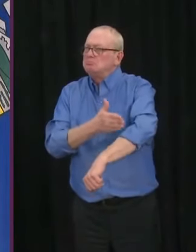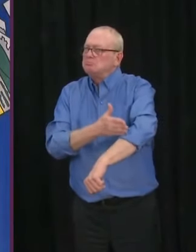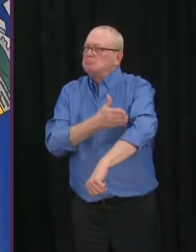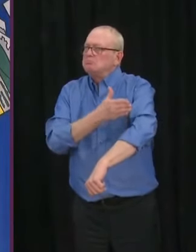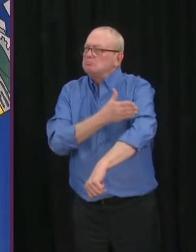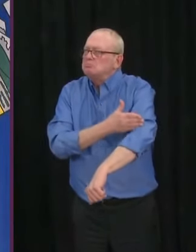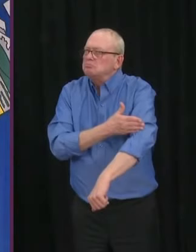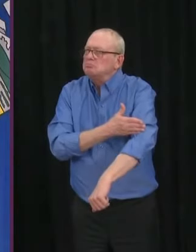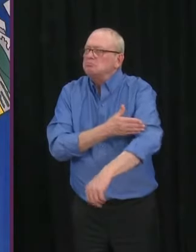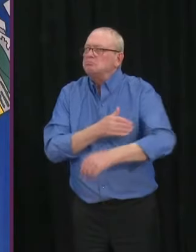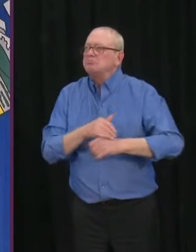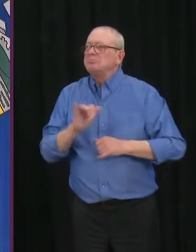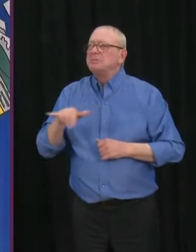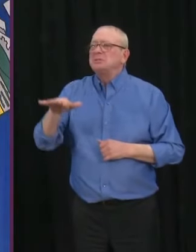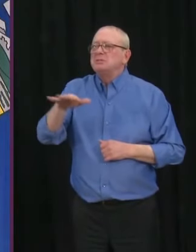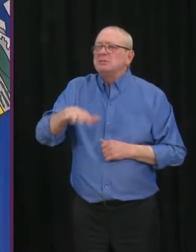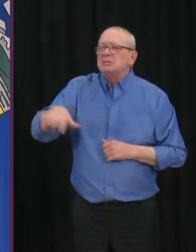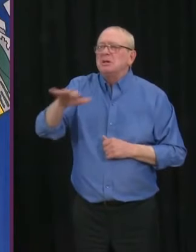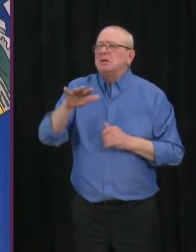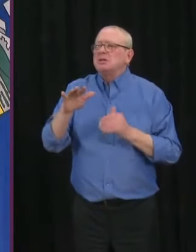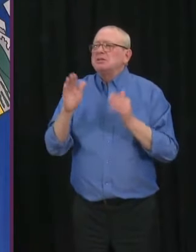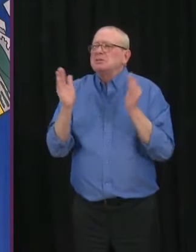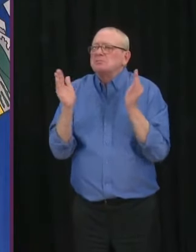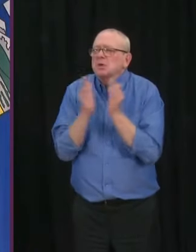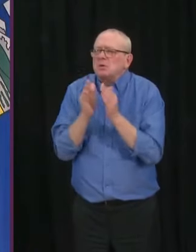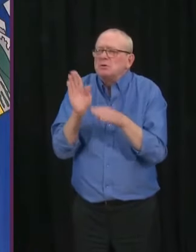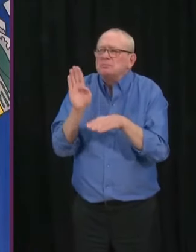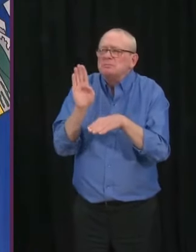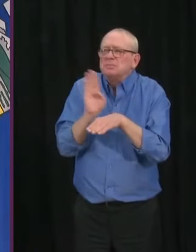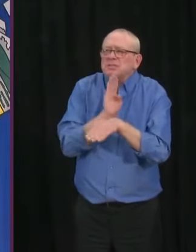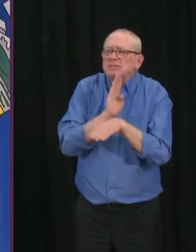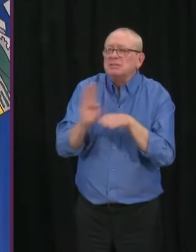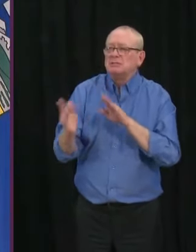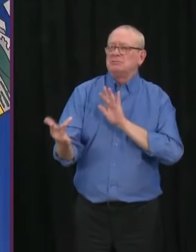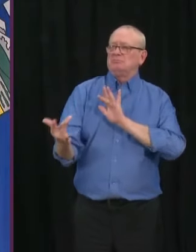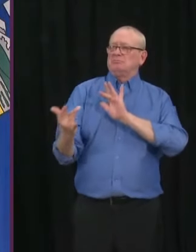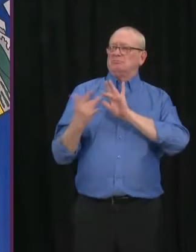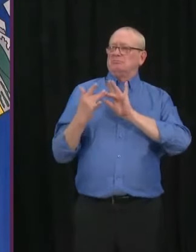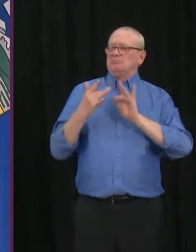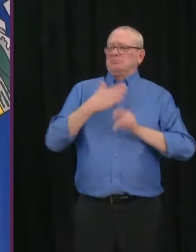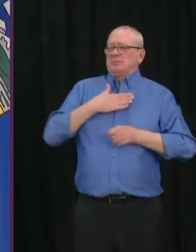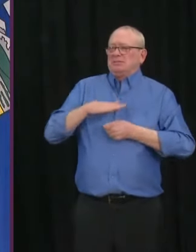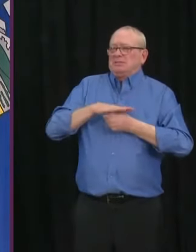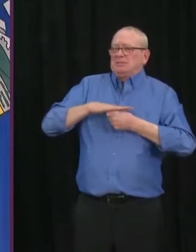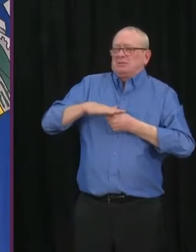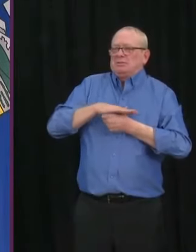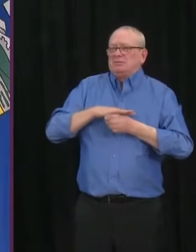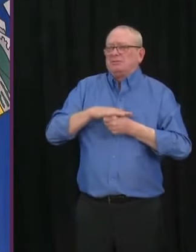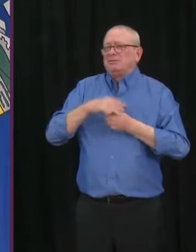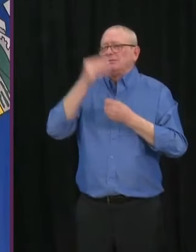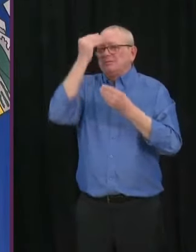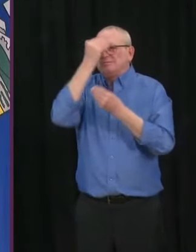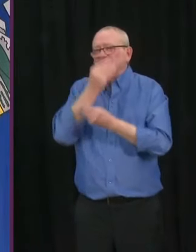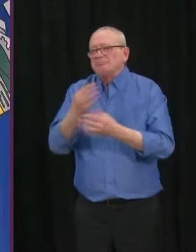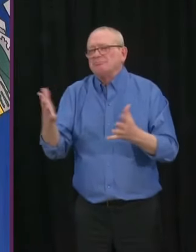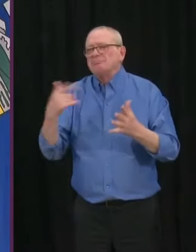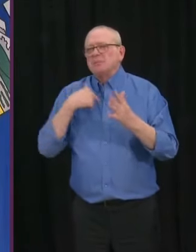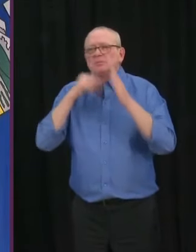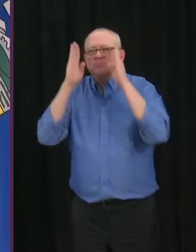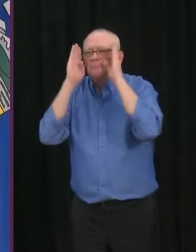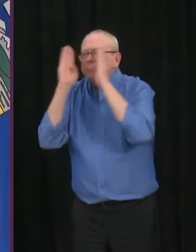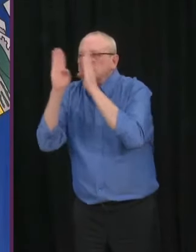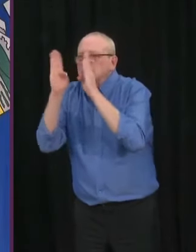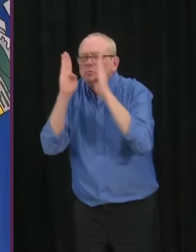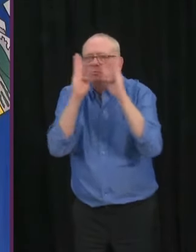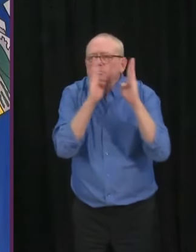my ministry, elected officials across Alberta, we want to tell you that we've heard you. That we know how frustrating